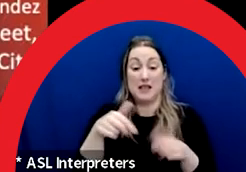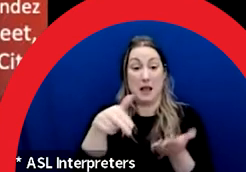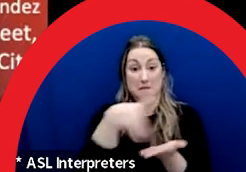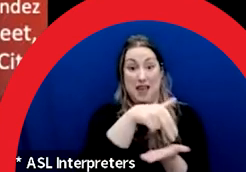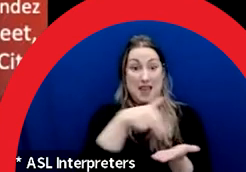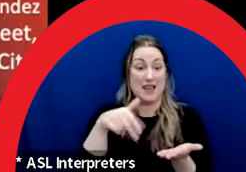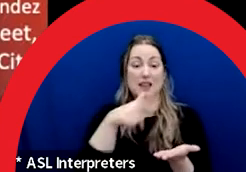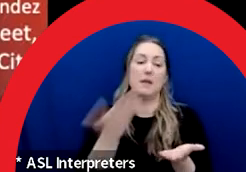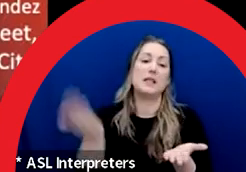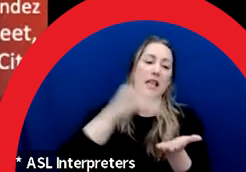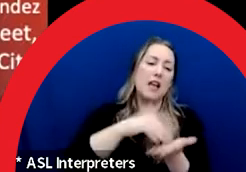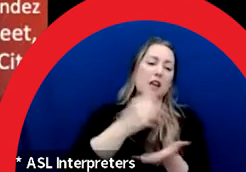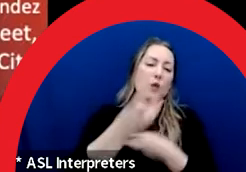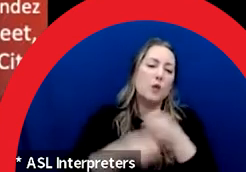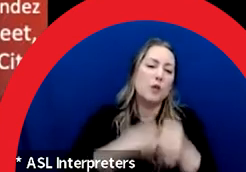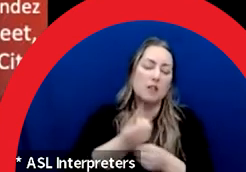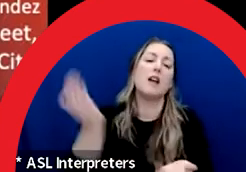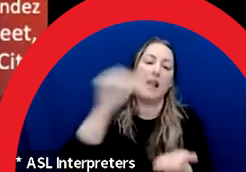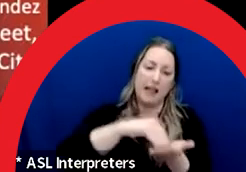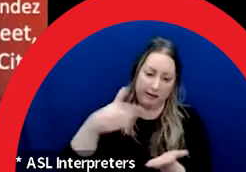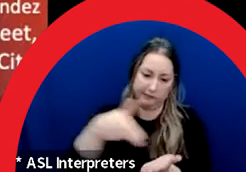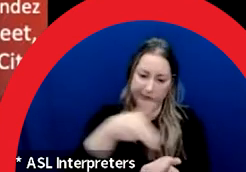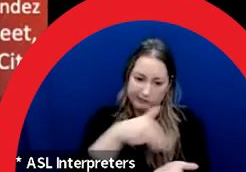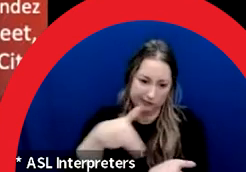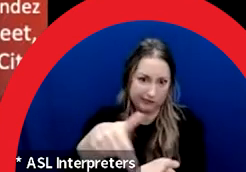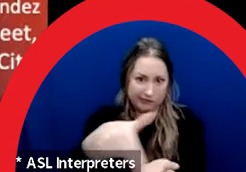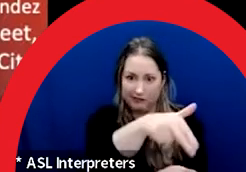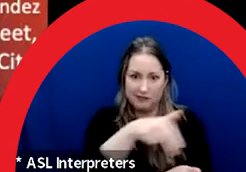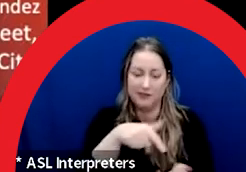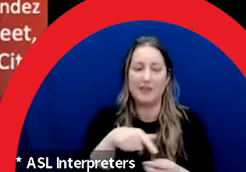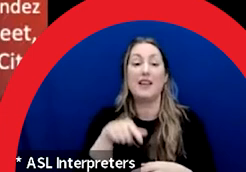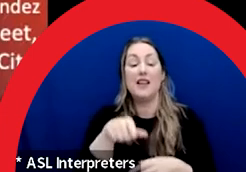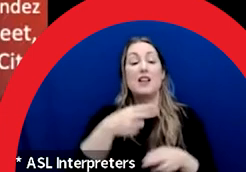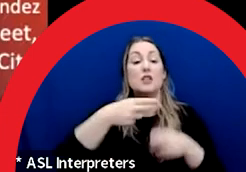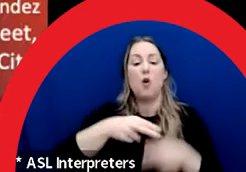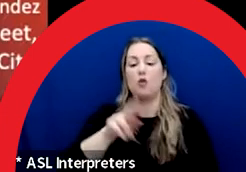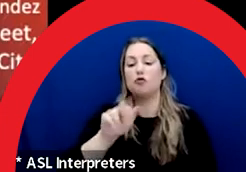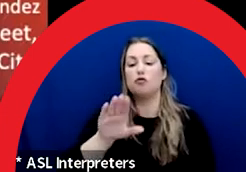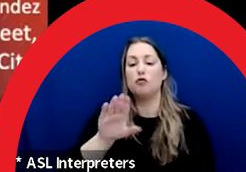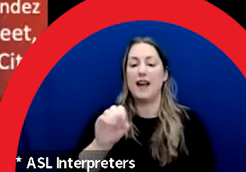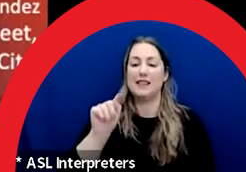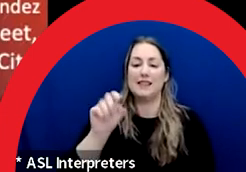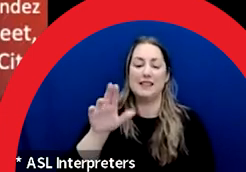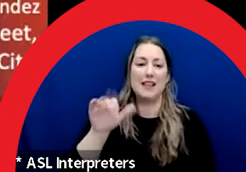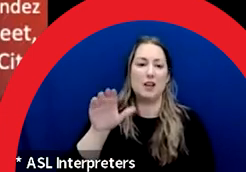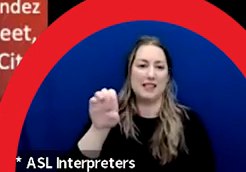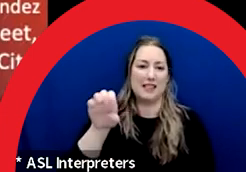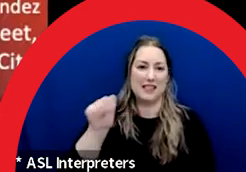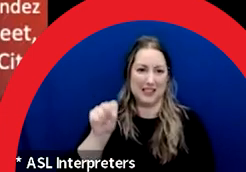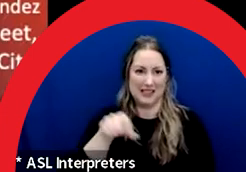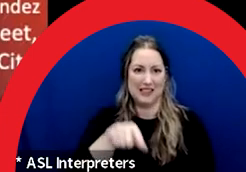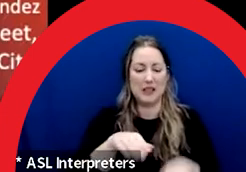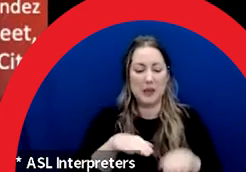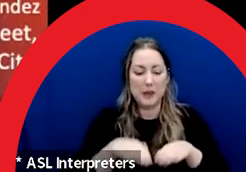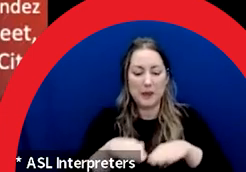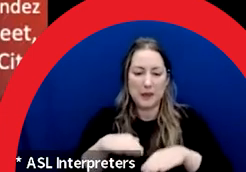Street. This mural by Dasik Fernandez is entitled Rice Terraces. This project is in contrast to